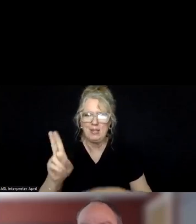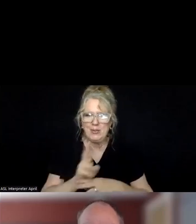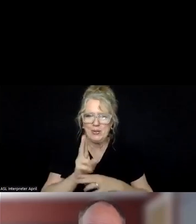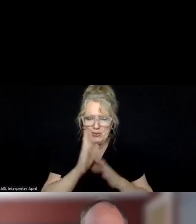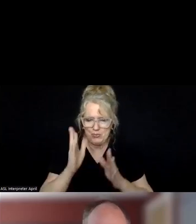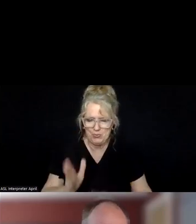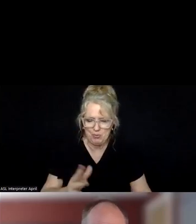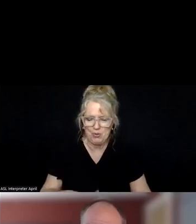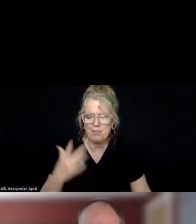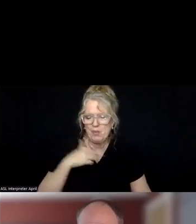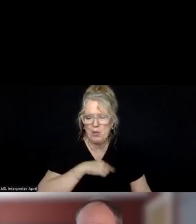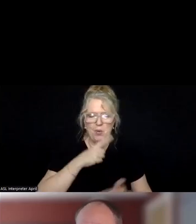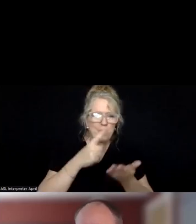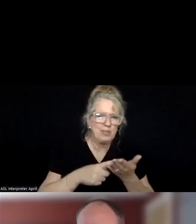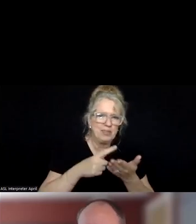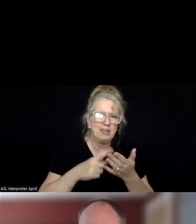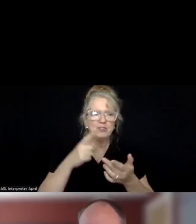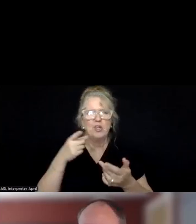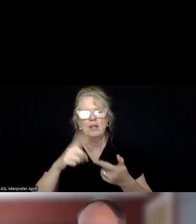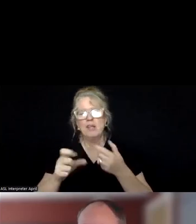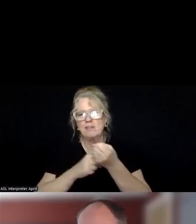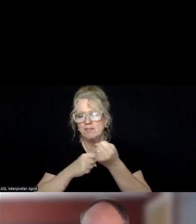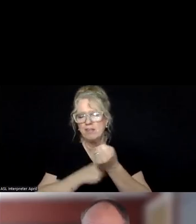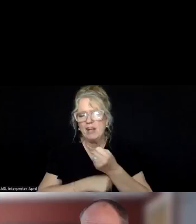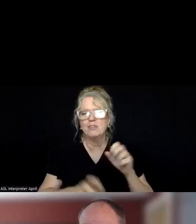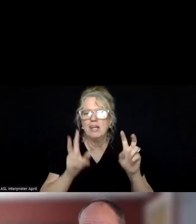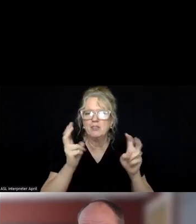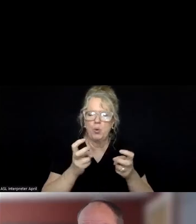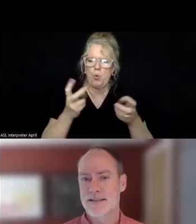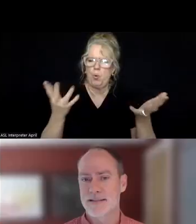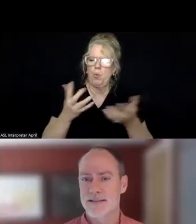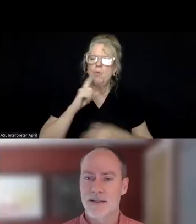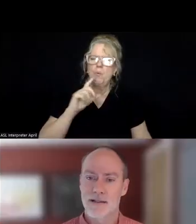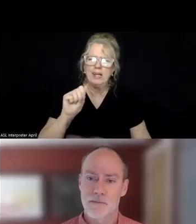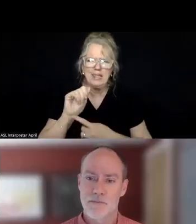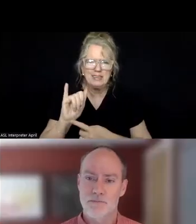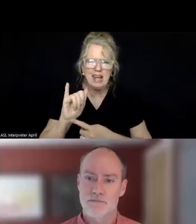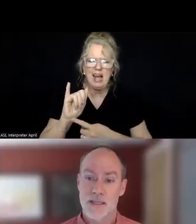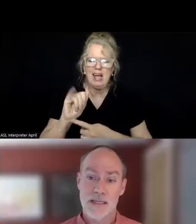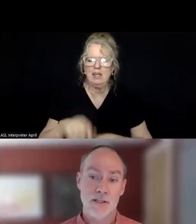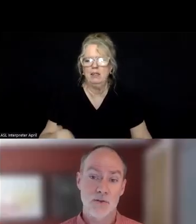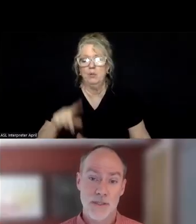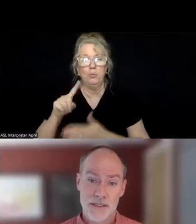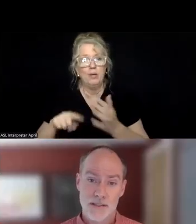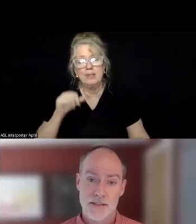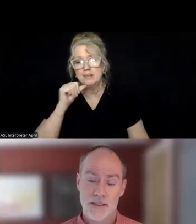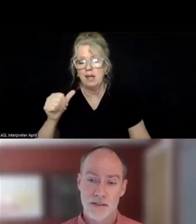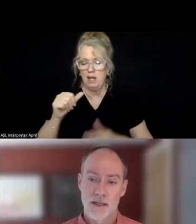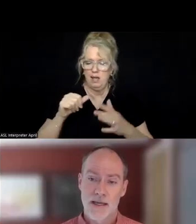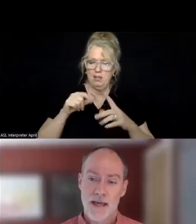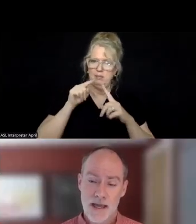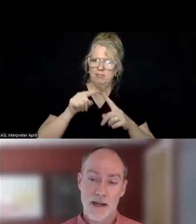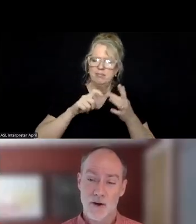we've touched on really foundational issues like what is AI, what isn't it, um, key ingredients